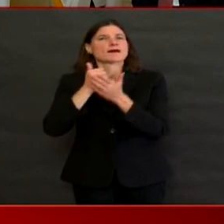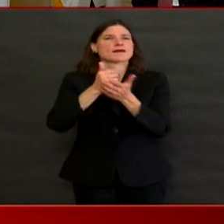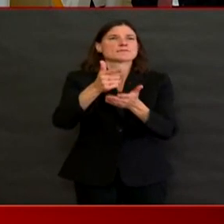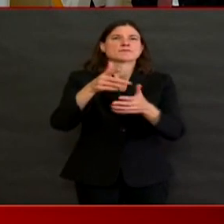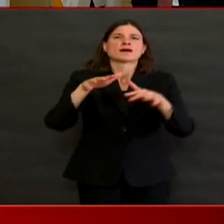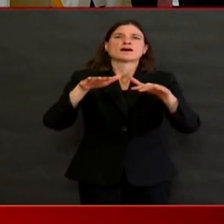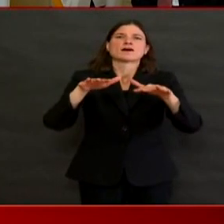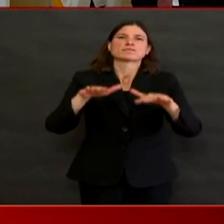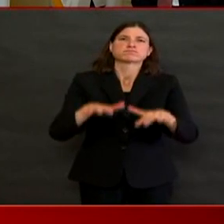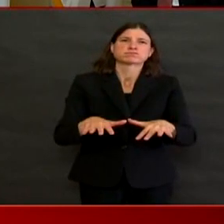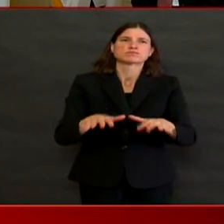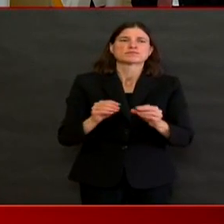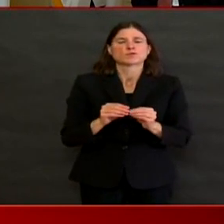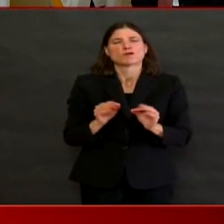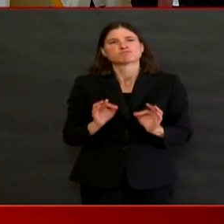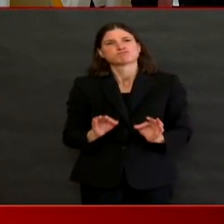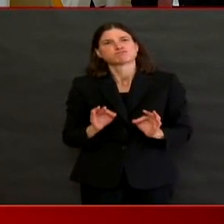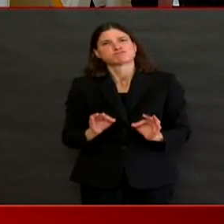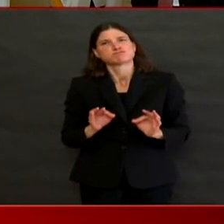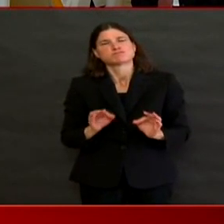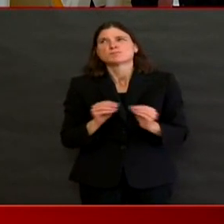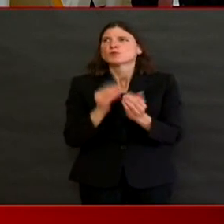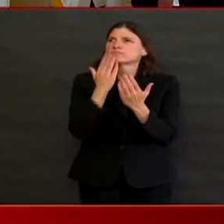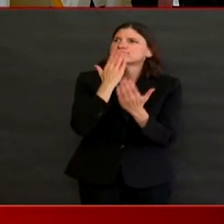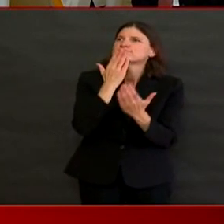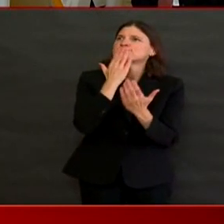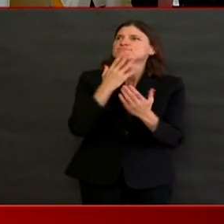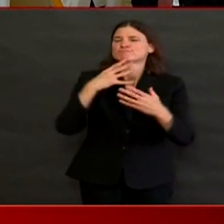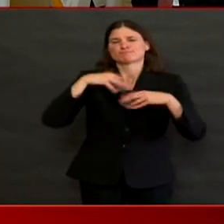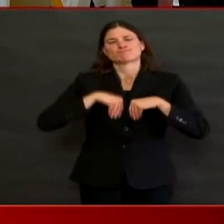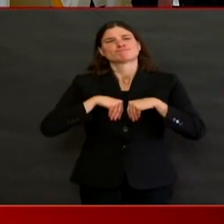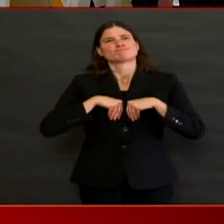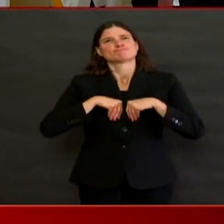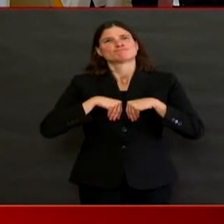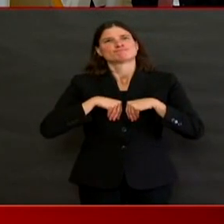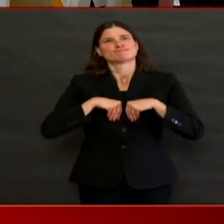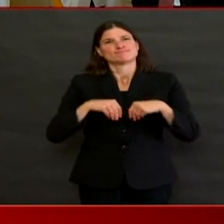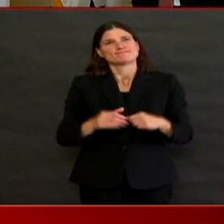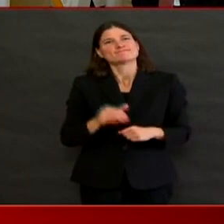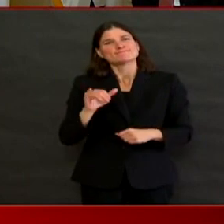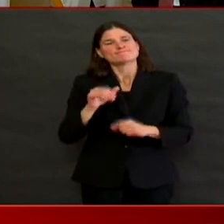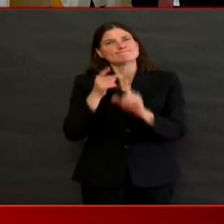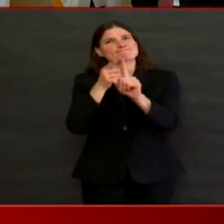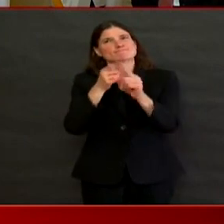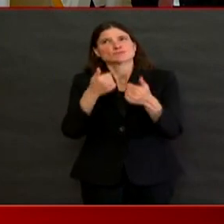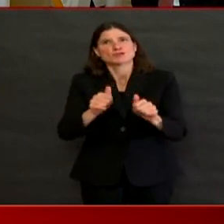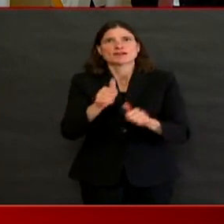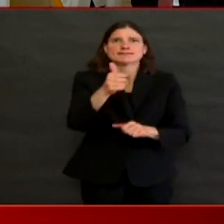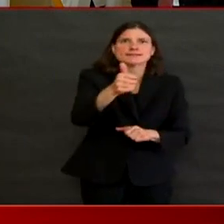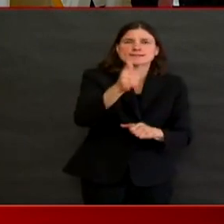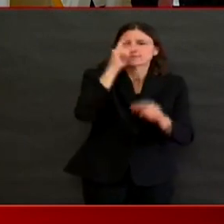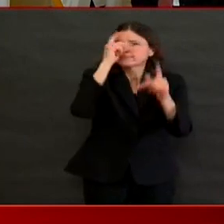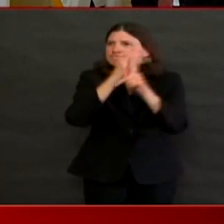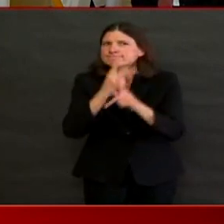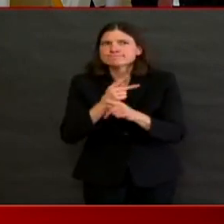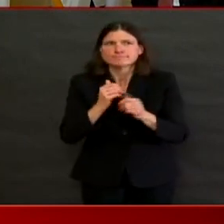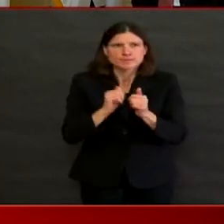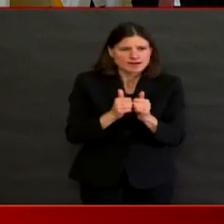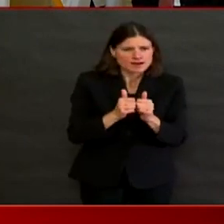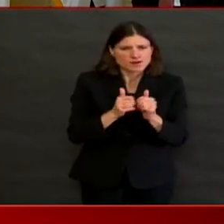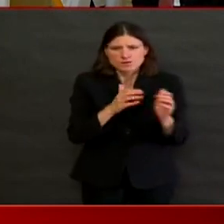in the midst of that and use that to stay motivated to keep going forward every day. Thank you. Governor?